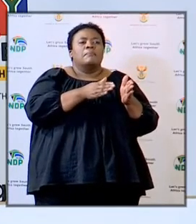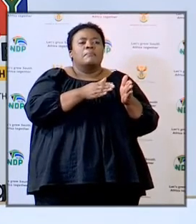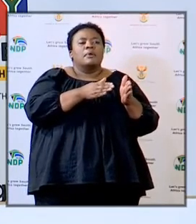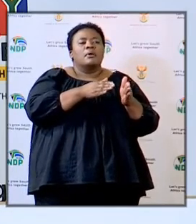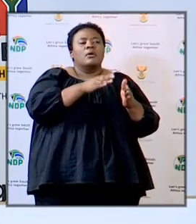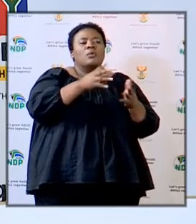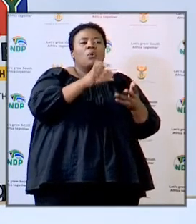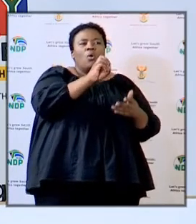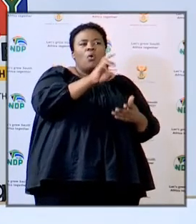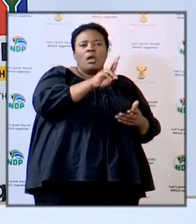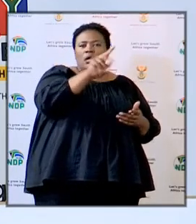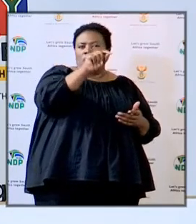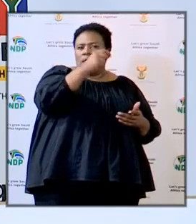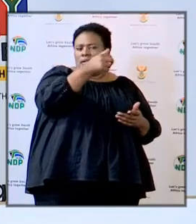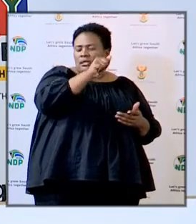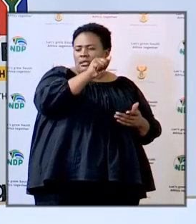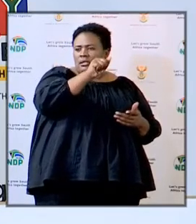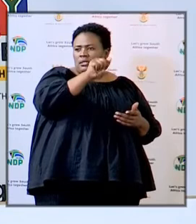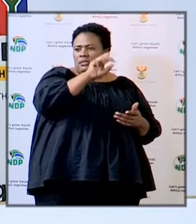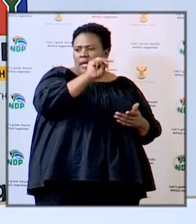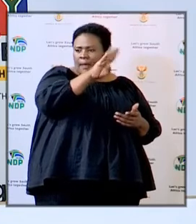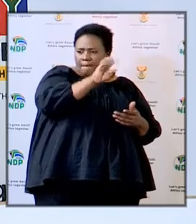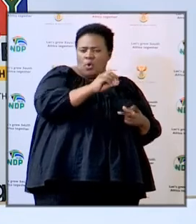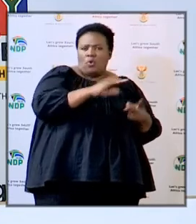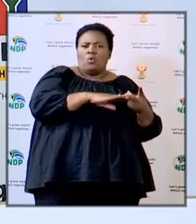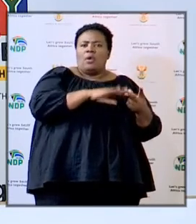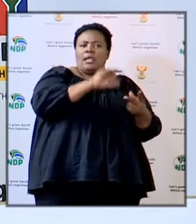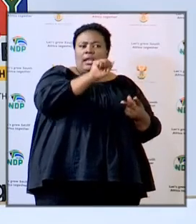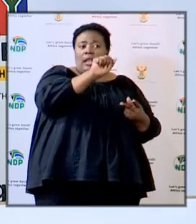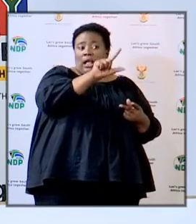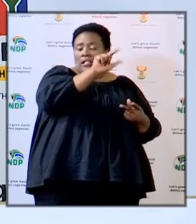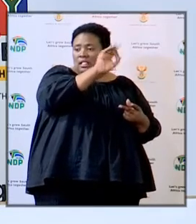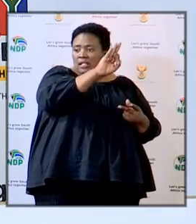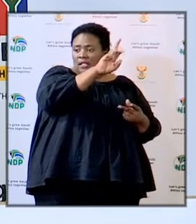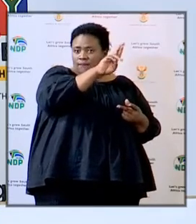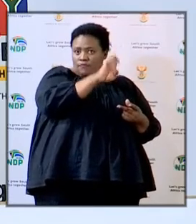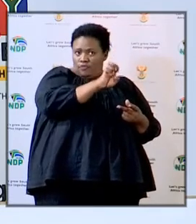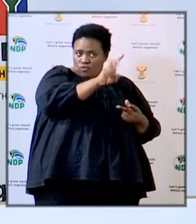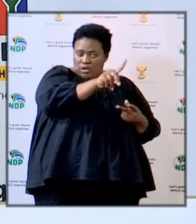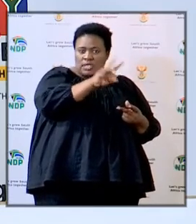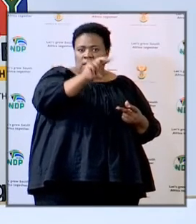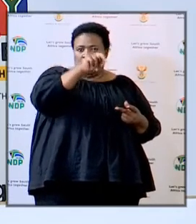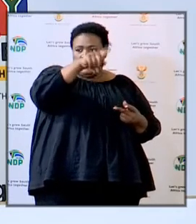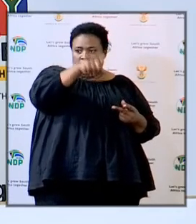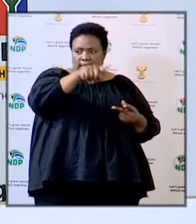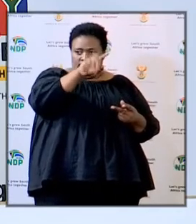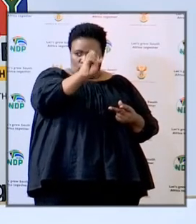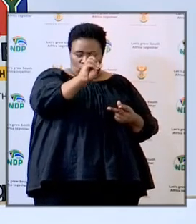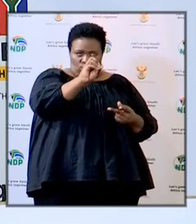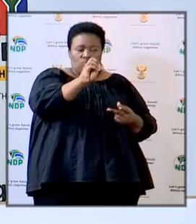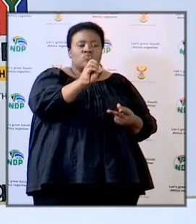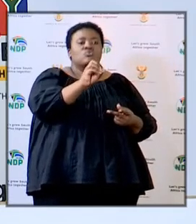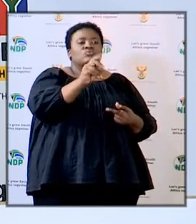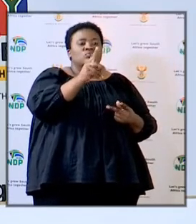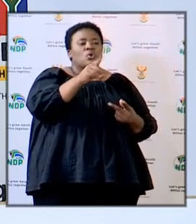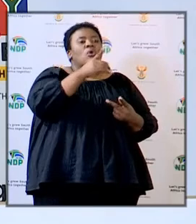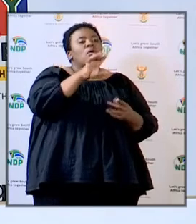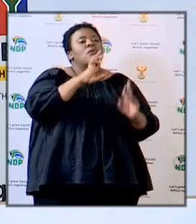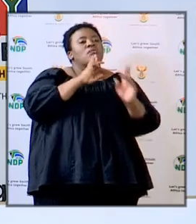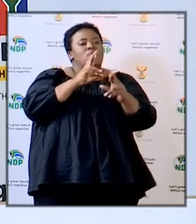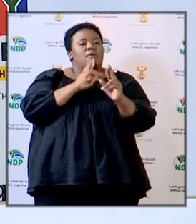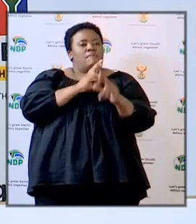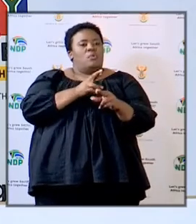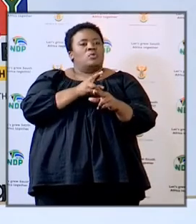and Alfred Nzo and he reported in a meeting of education ministers that these